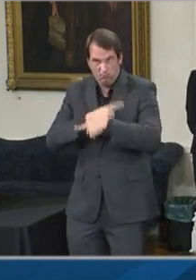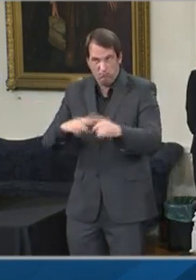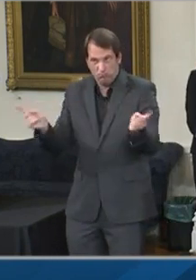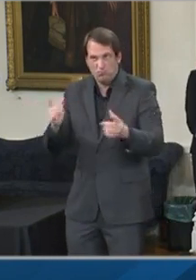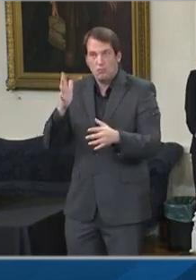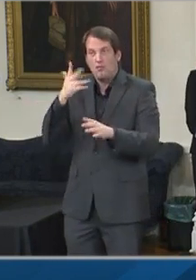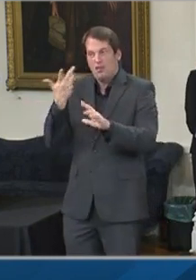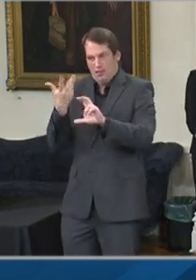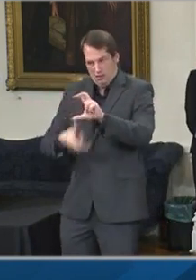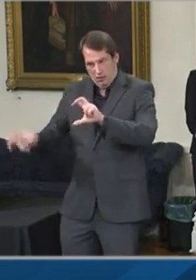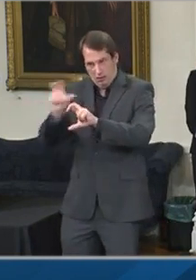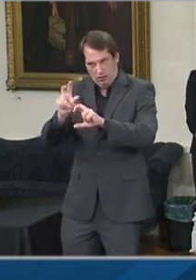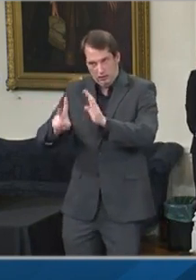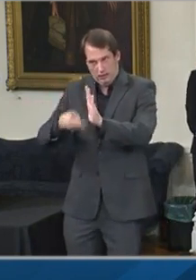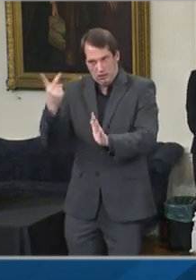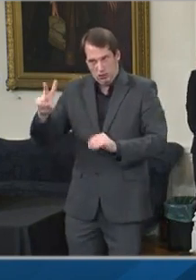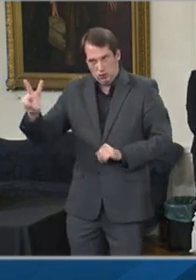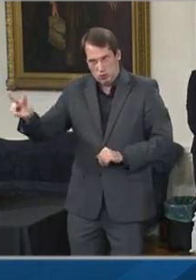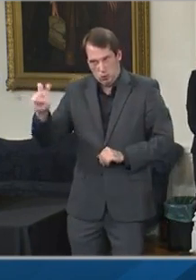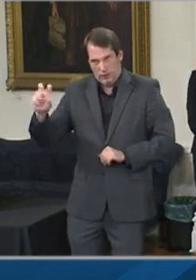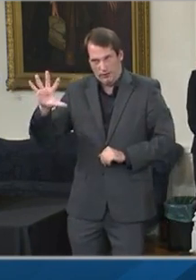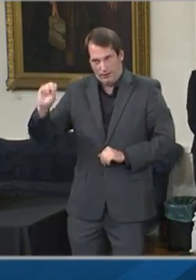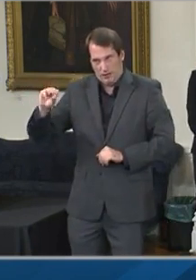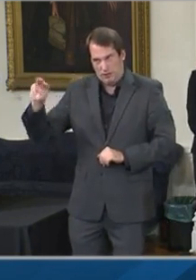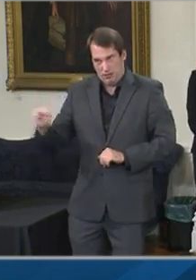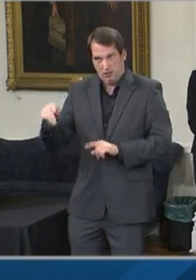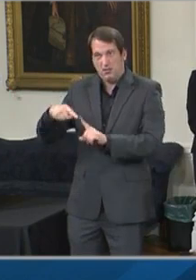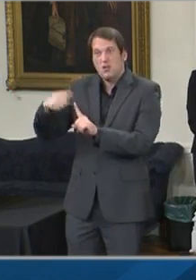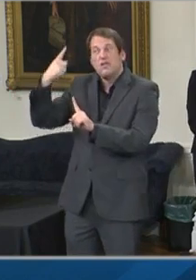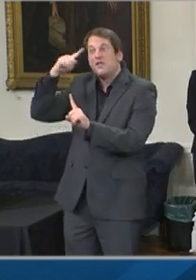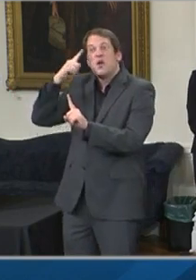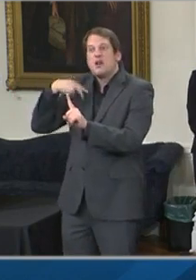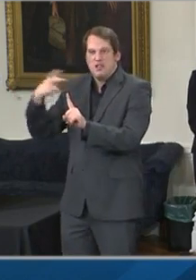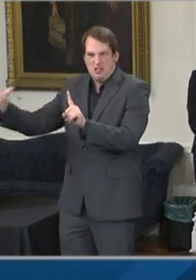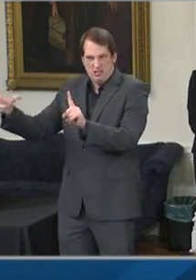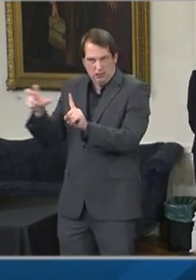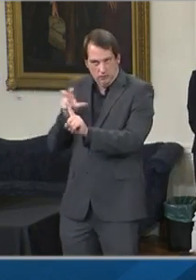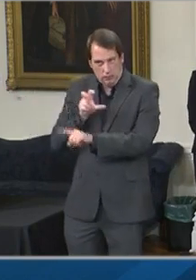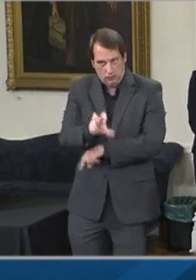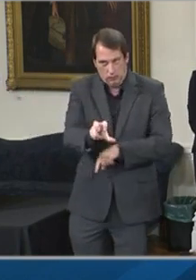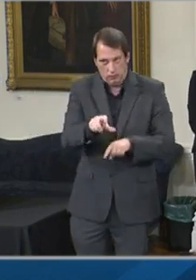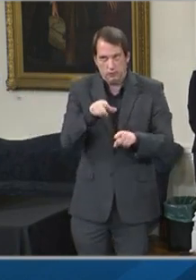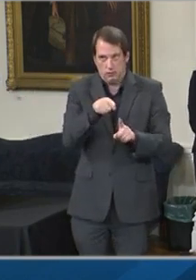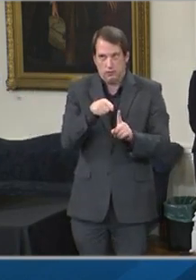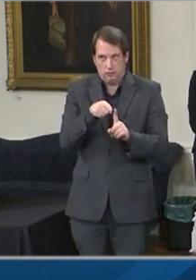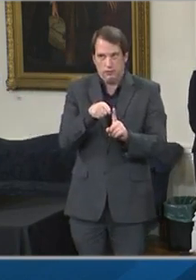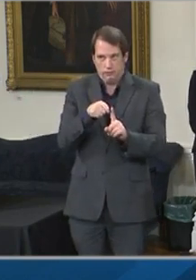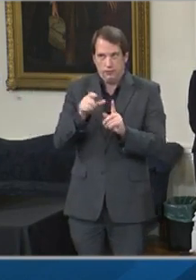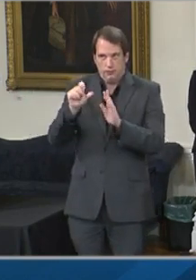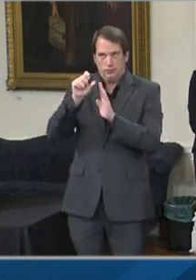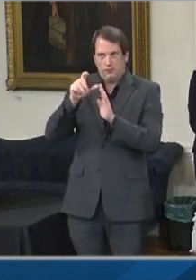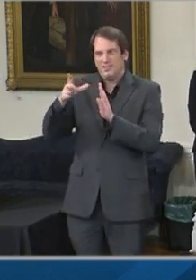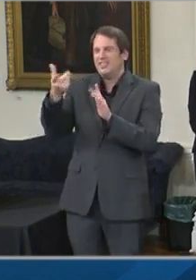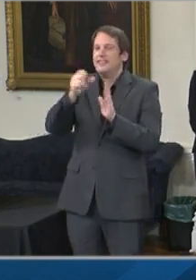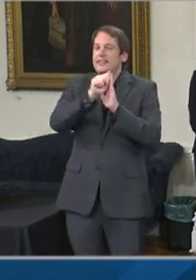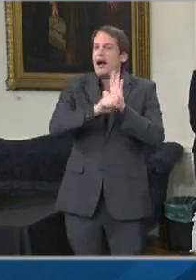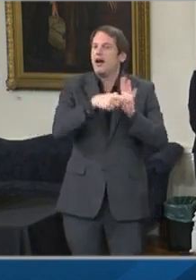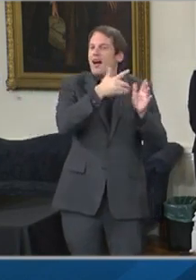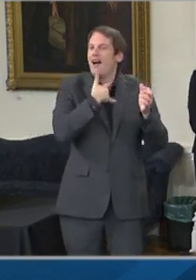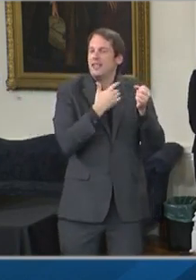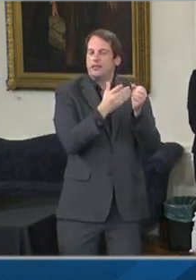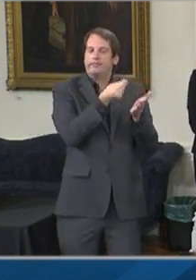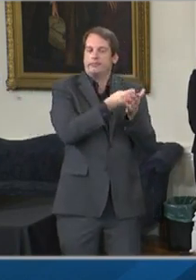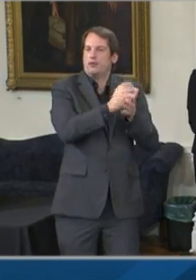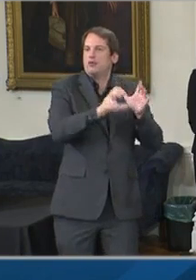investing $250 million from the state's Rainy Day Fund for a total relief